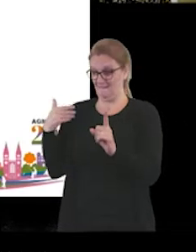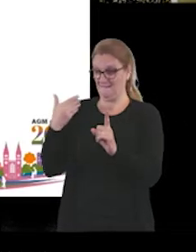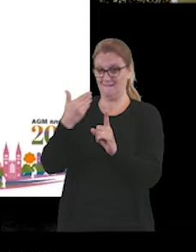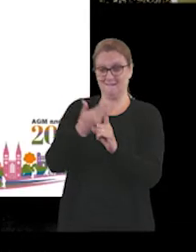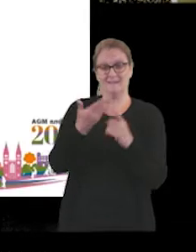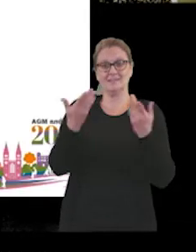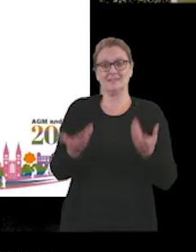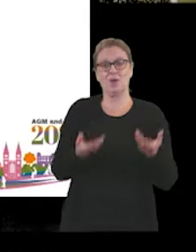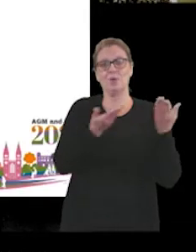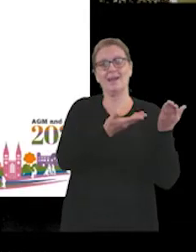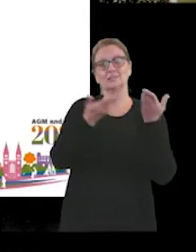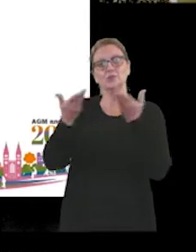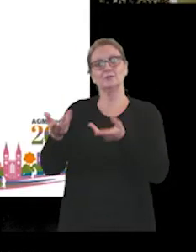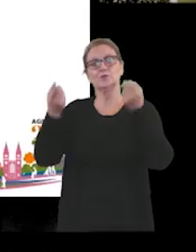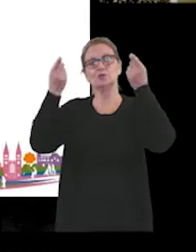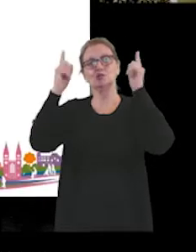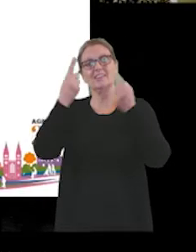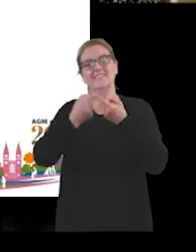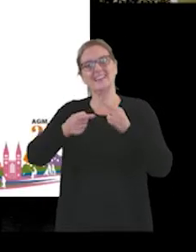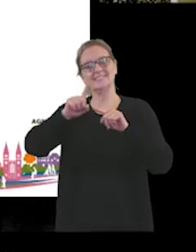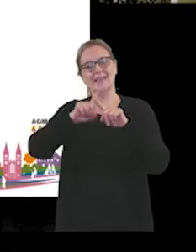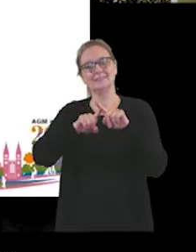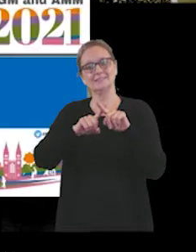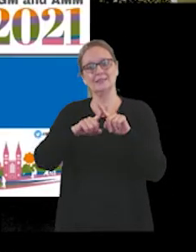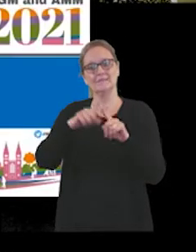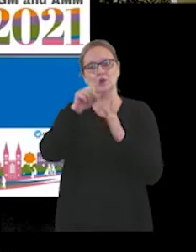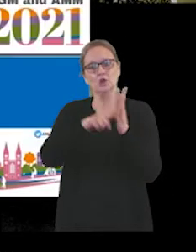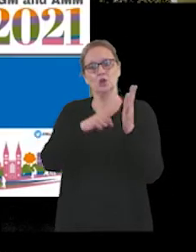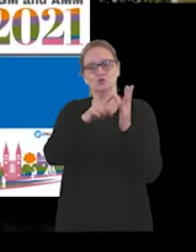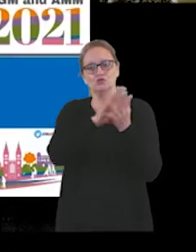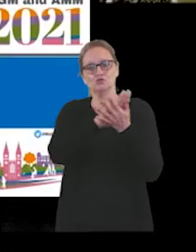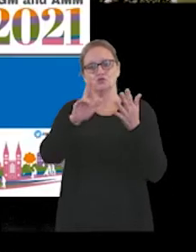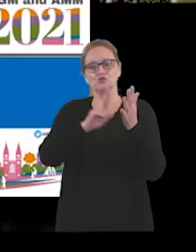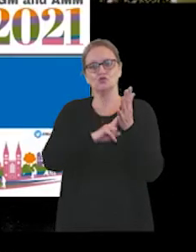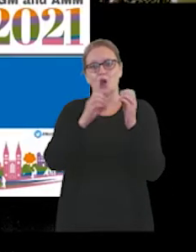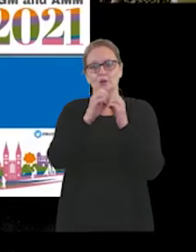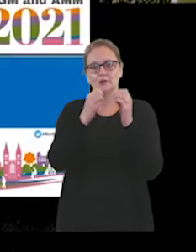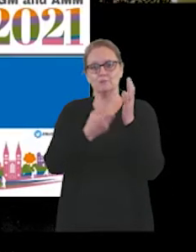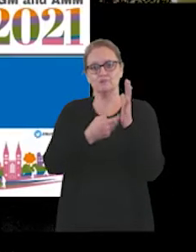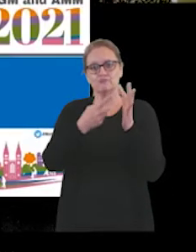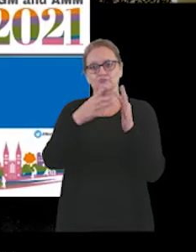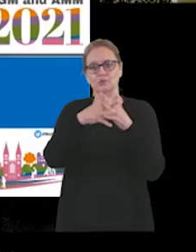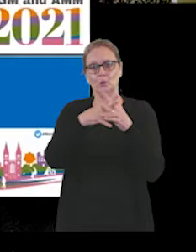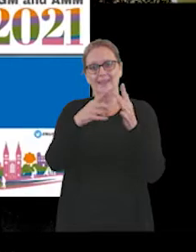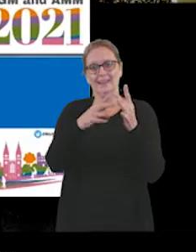going to hand over now to the Chief Executive, John Bruin, who's going to talk us through a review of the year.